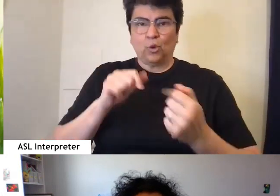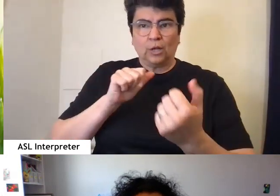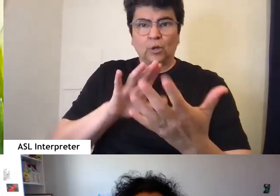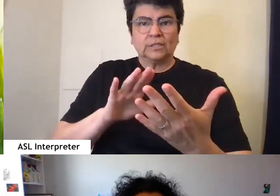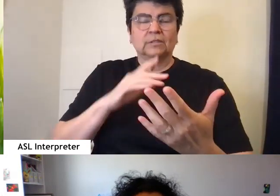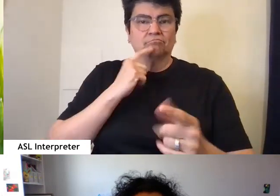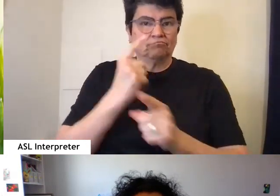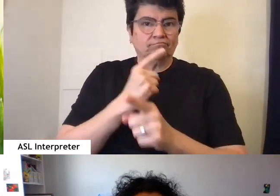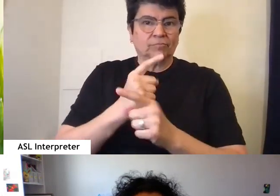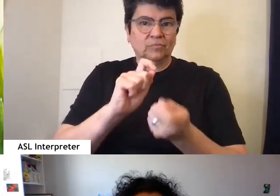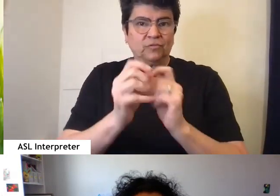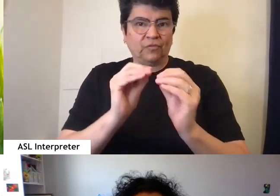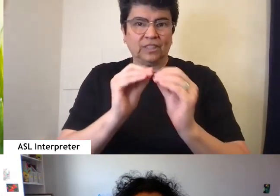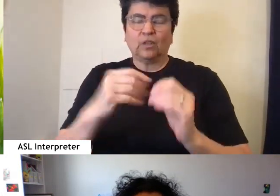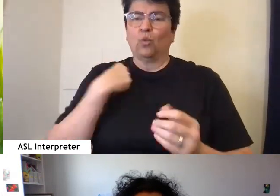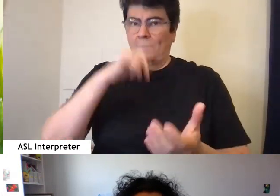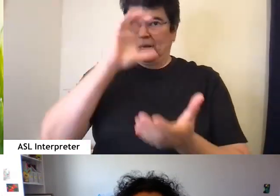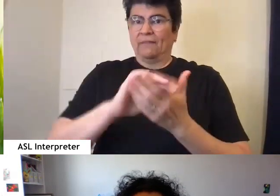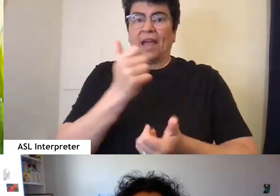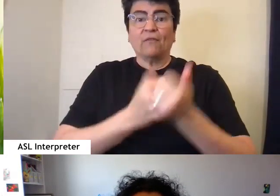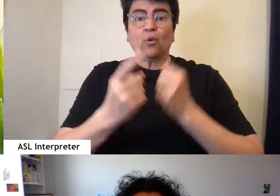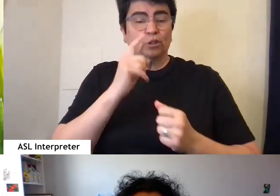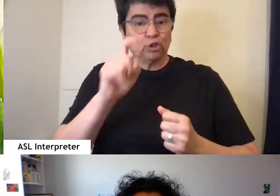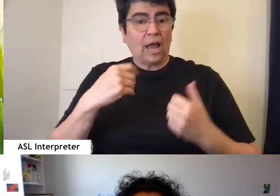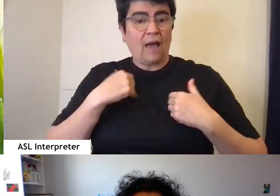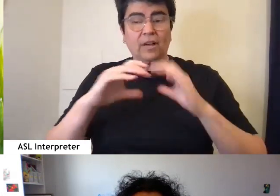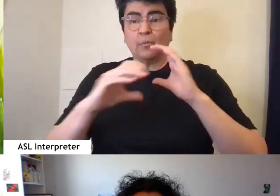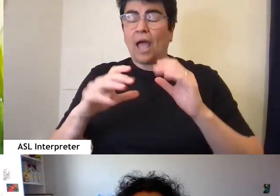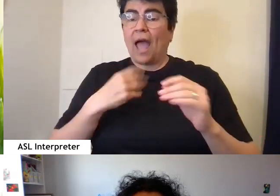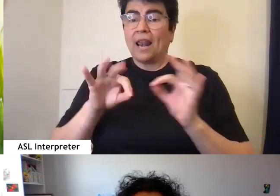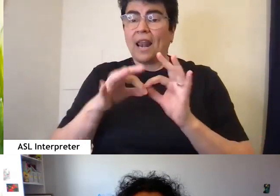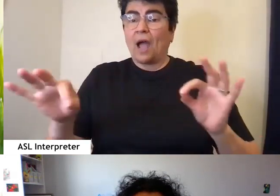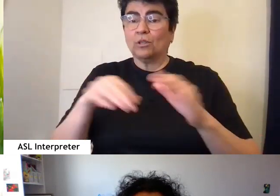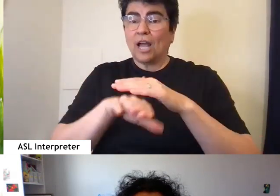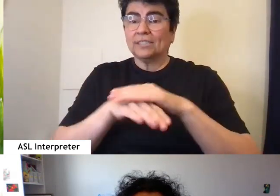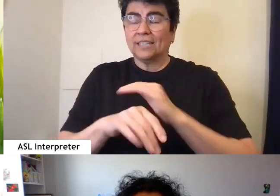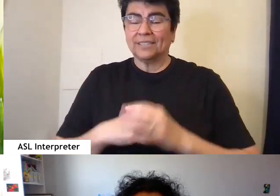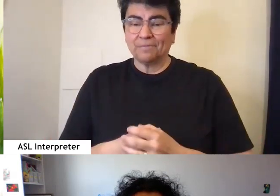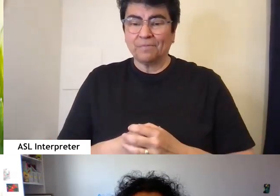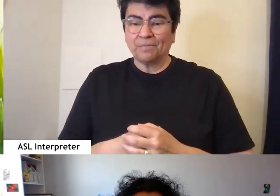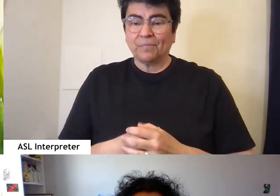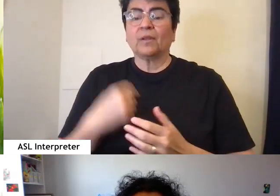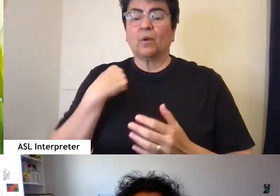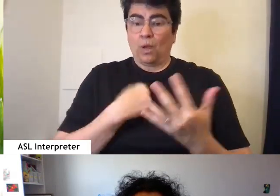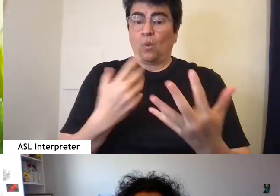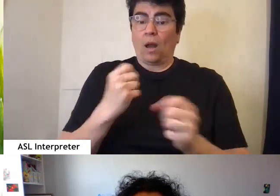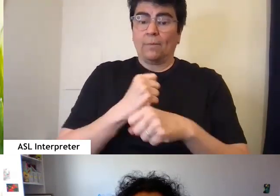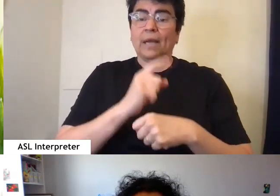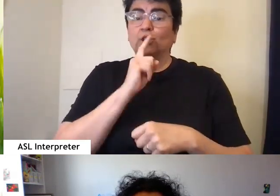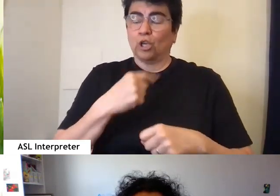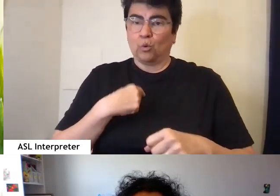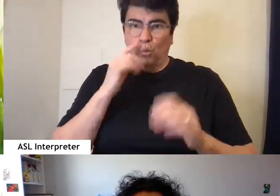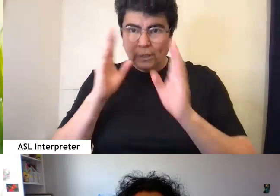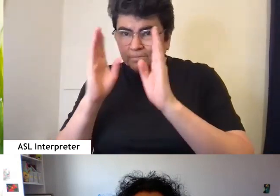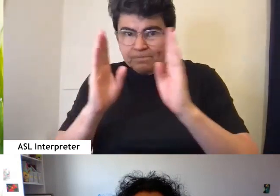real time because we believe that everyone should have communication and language access and we want to make sure that we are attending